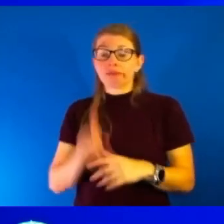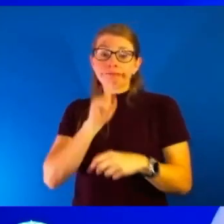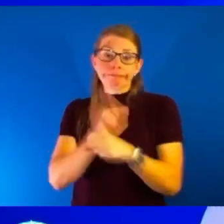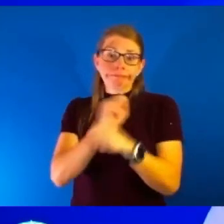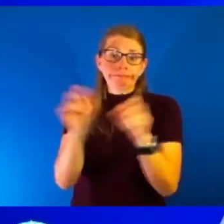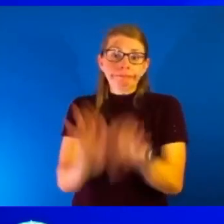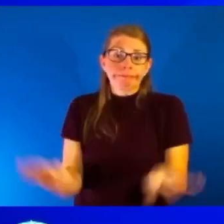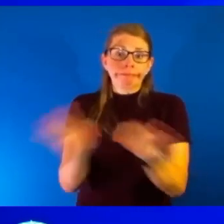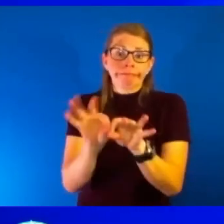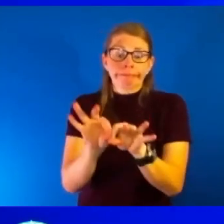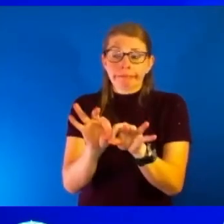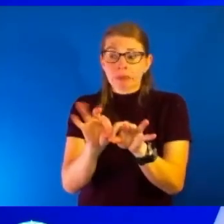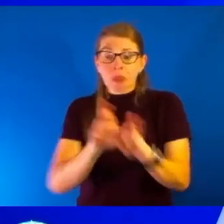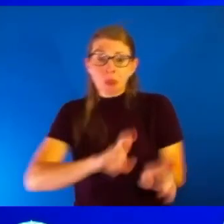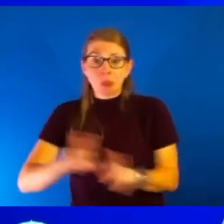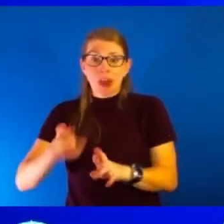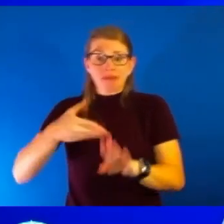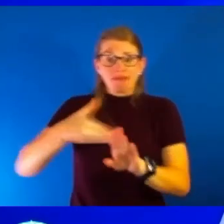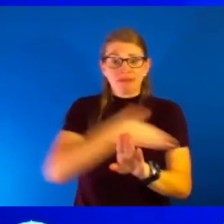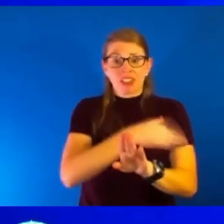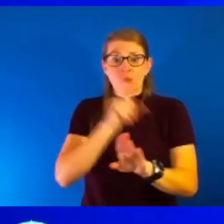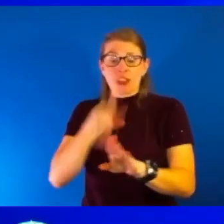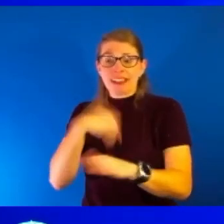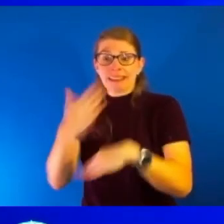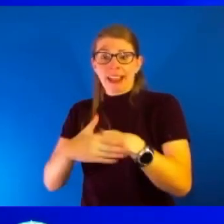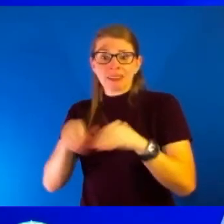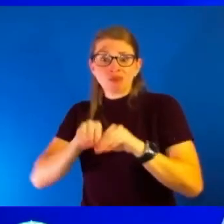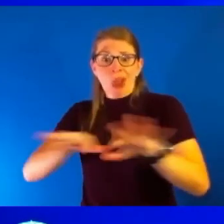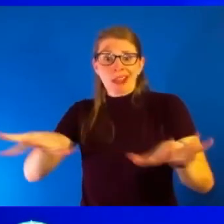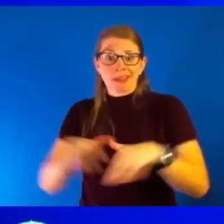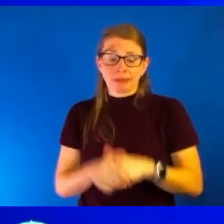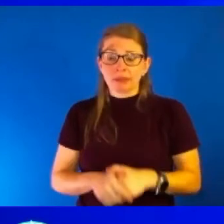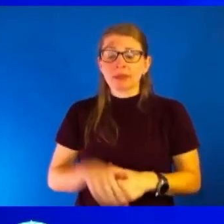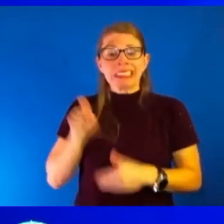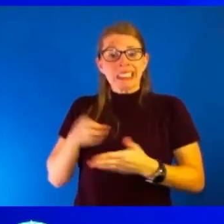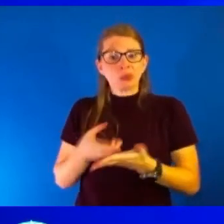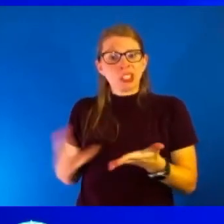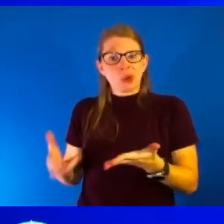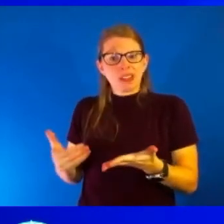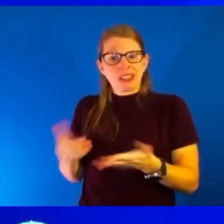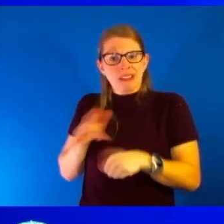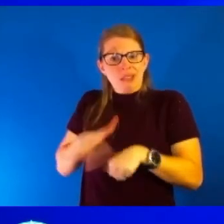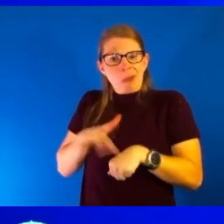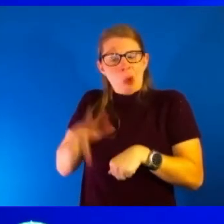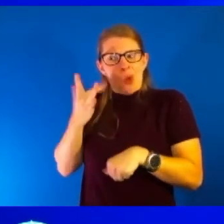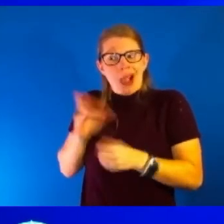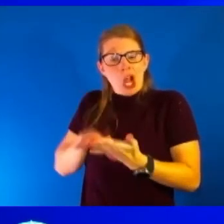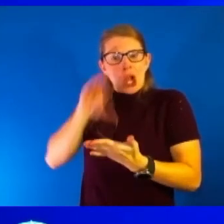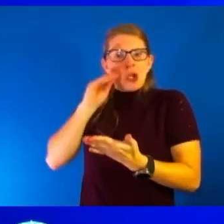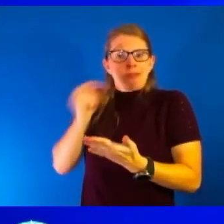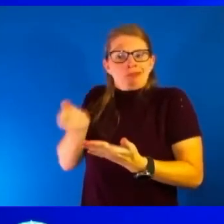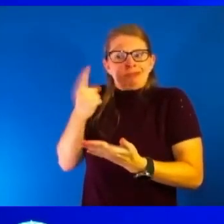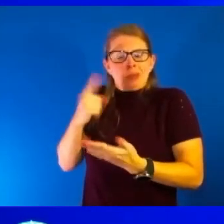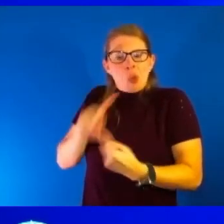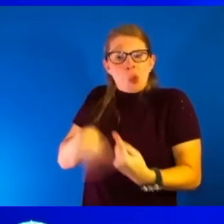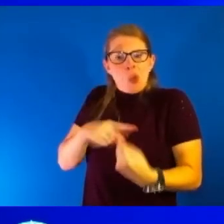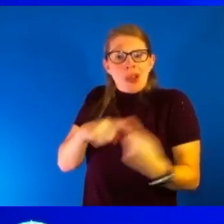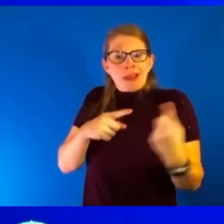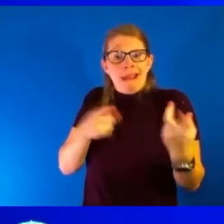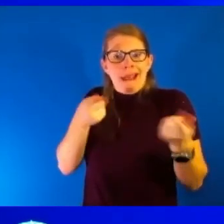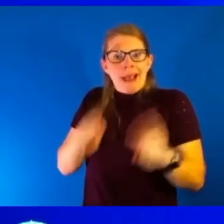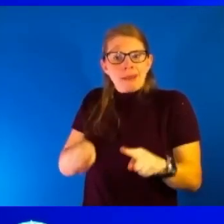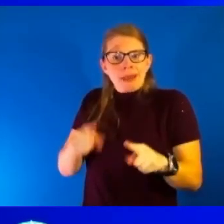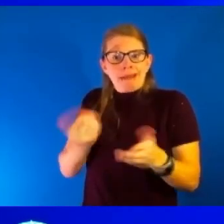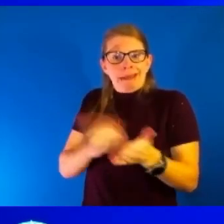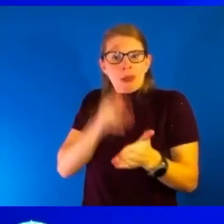offensive and to prepare for the next one and have those resources there so that we can learn and understand when that might be and how best to